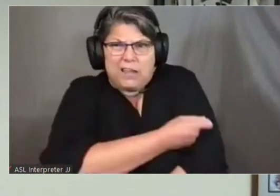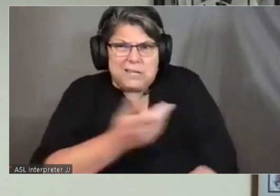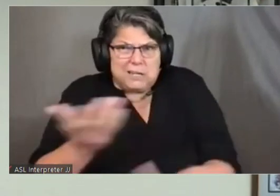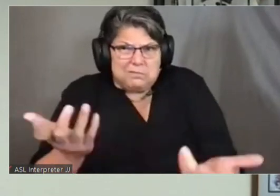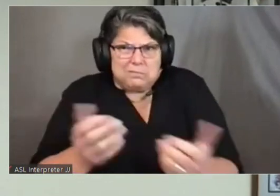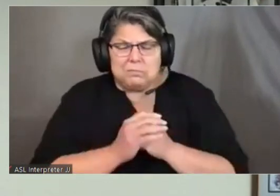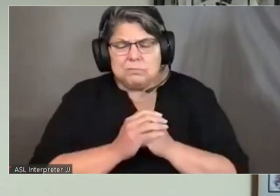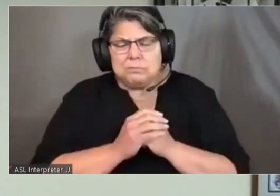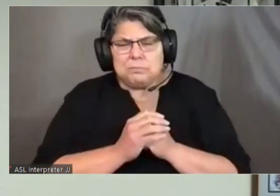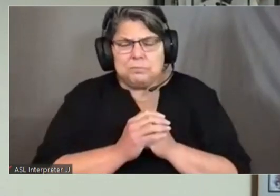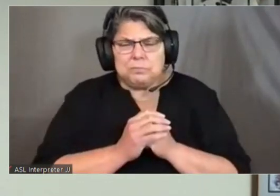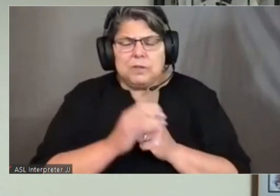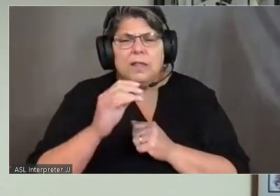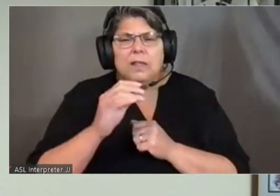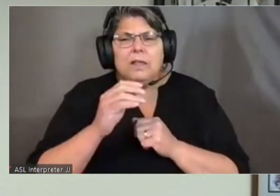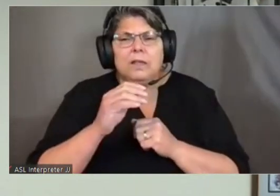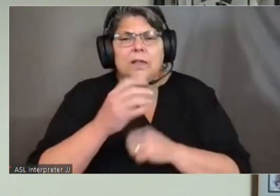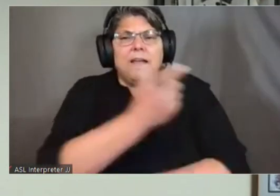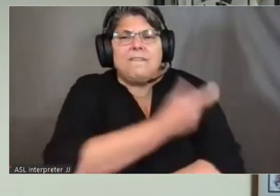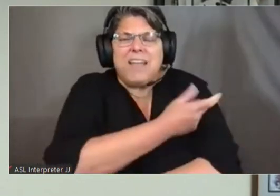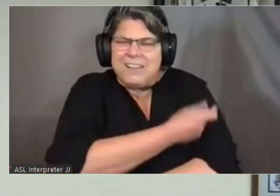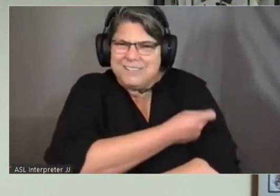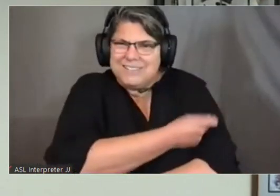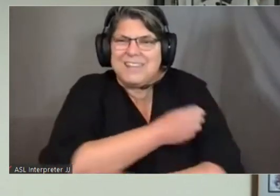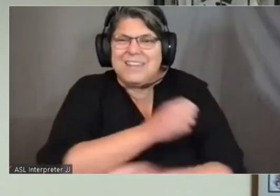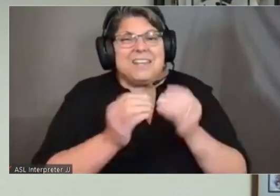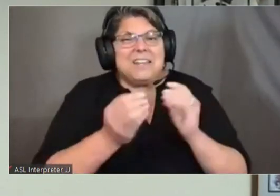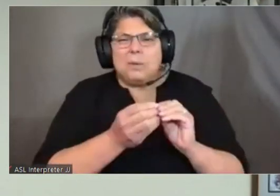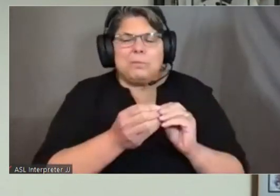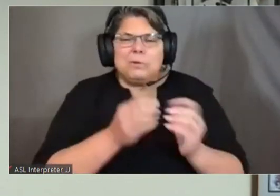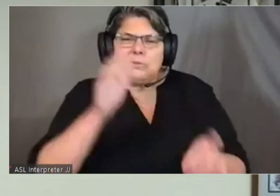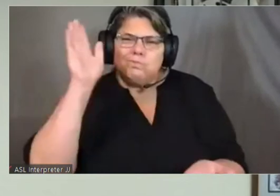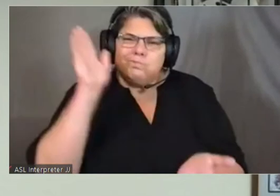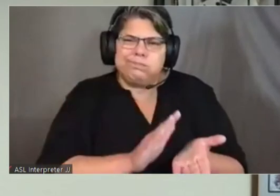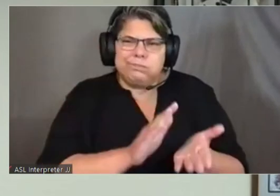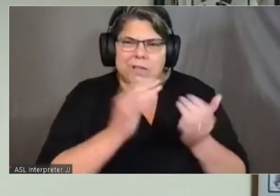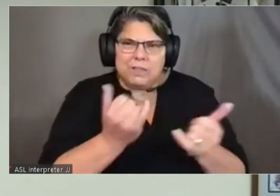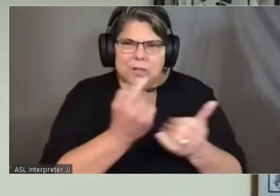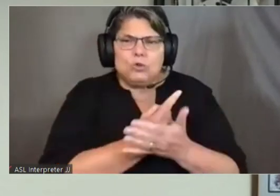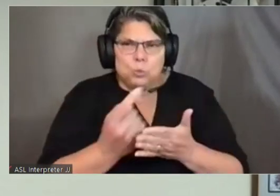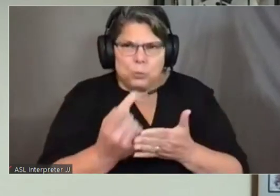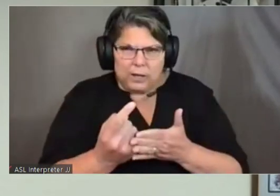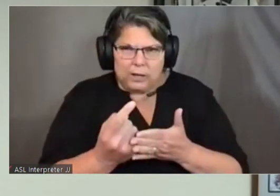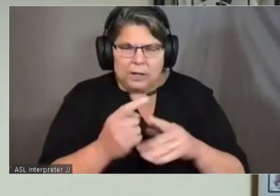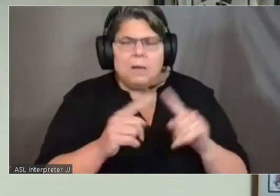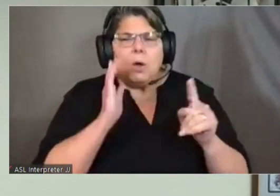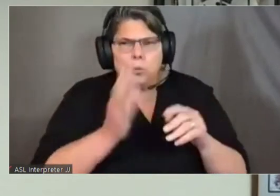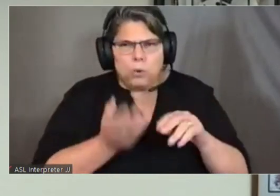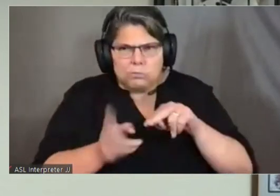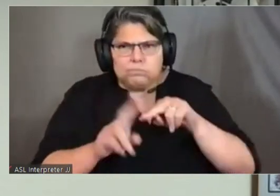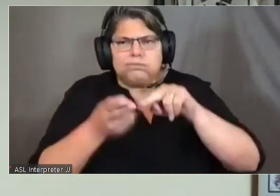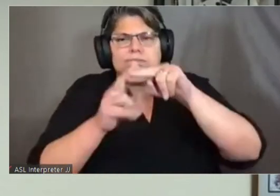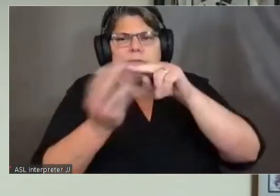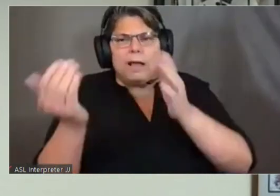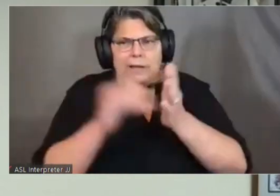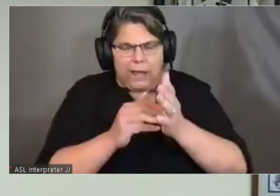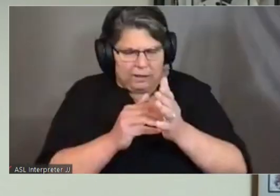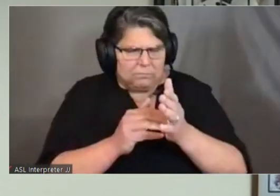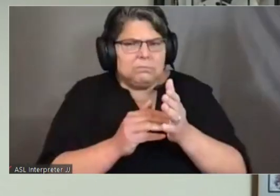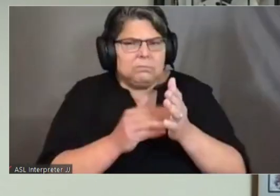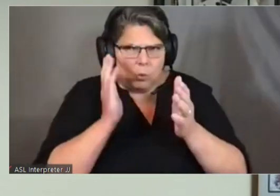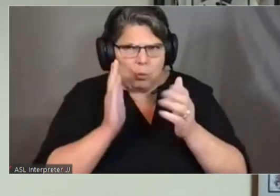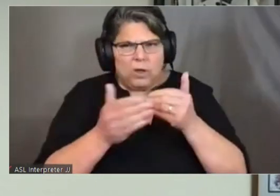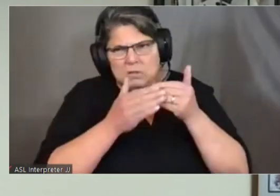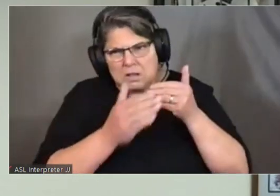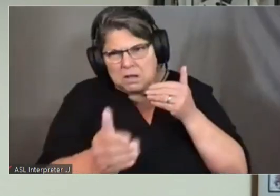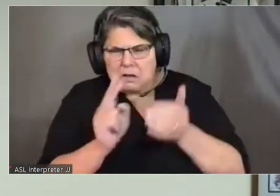Vaccine supply was set back this week, but we have been assured that it will get back on track again to slowly increasing in